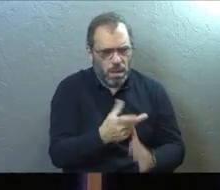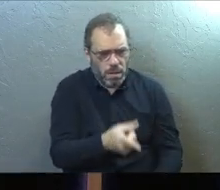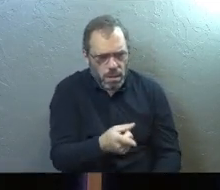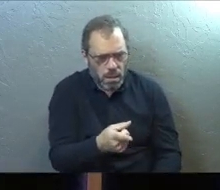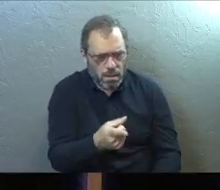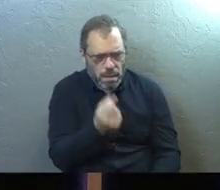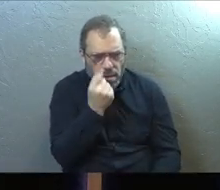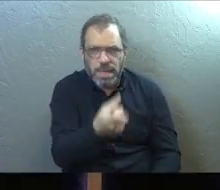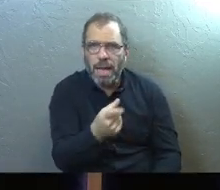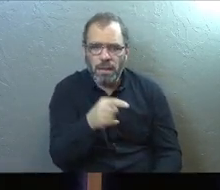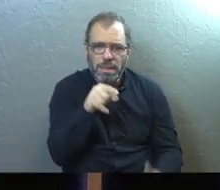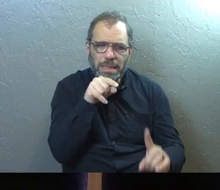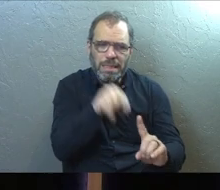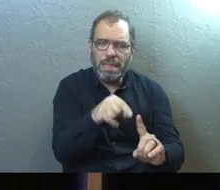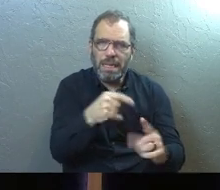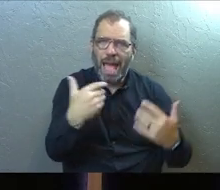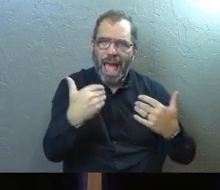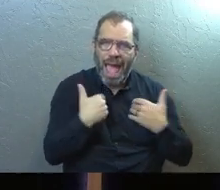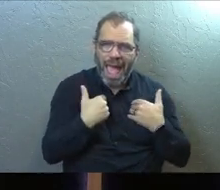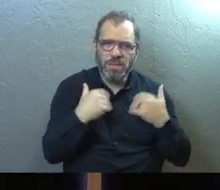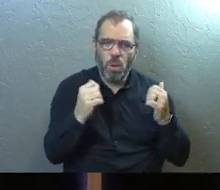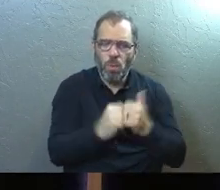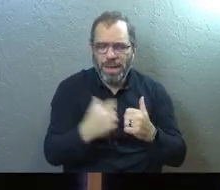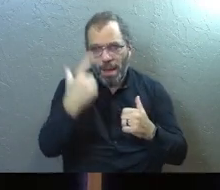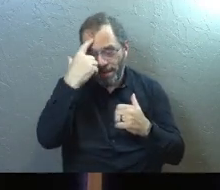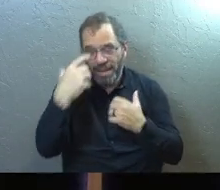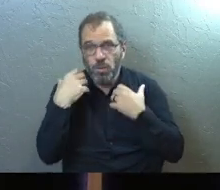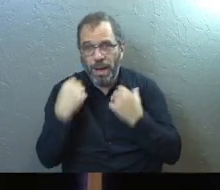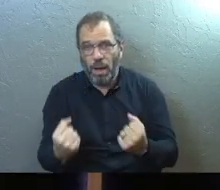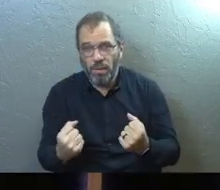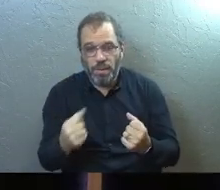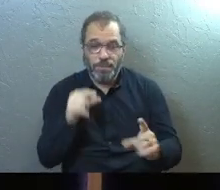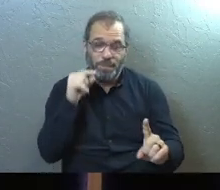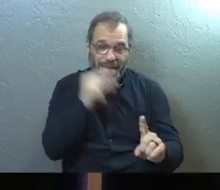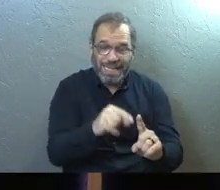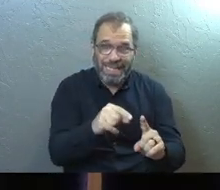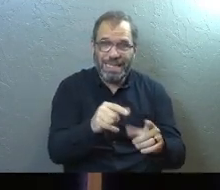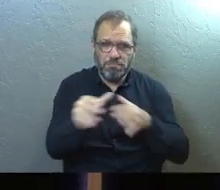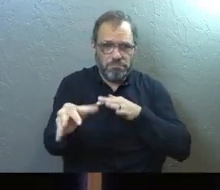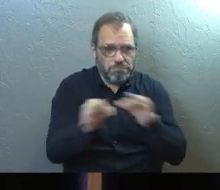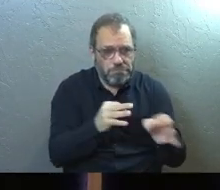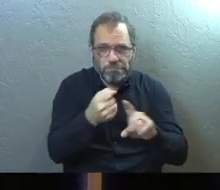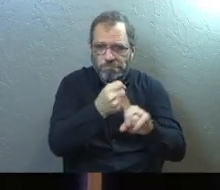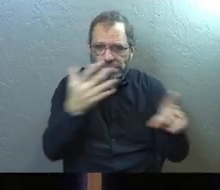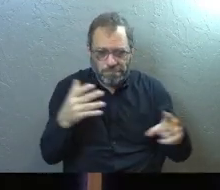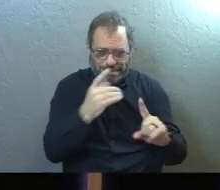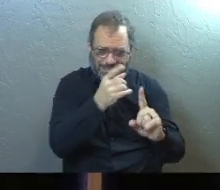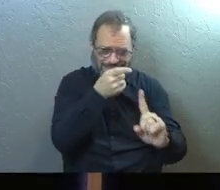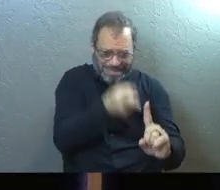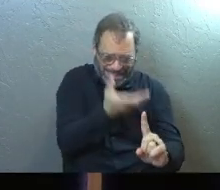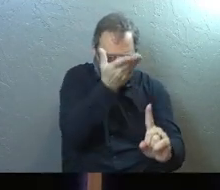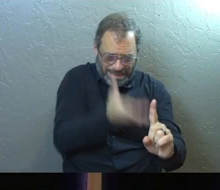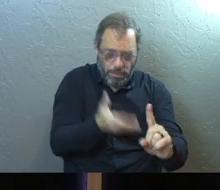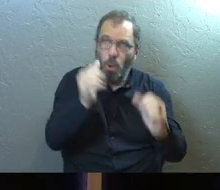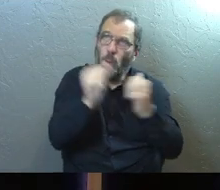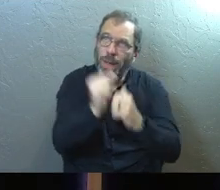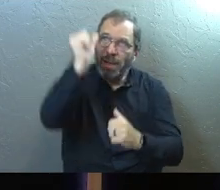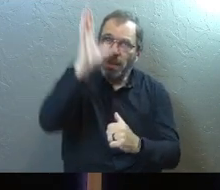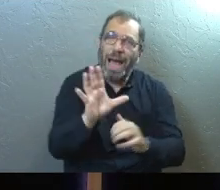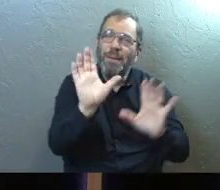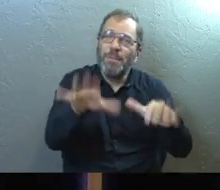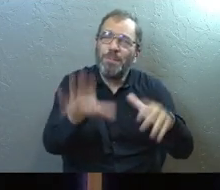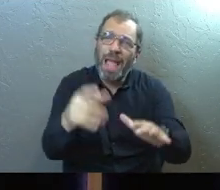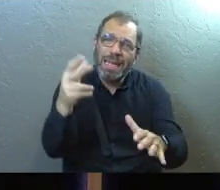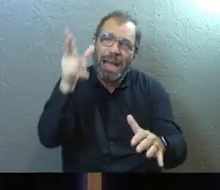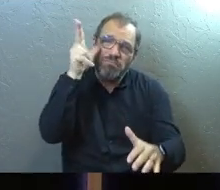that this man has when it comes to mental health struggles. And he walks through the whole thing as an individual with God. And